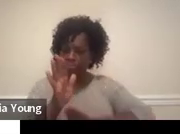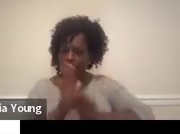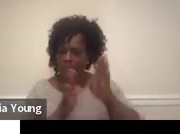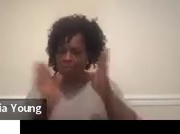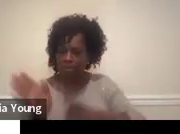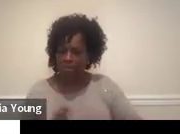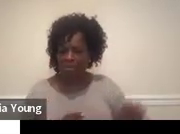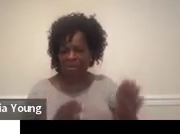successful.